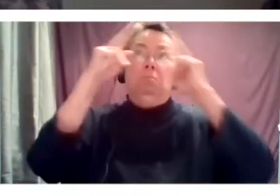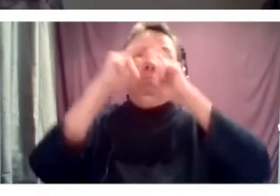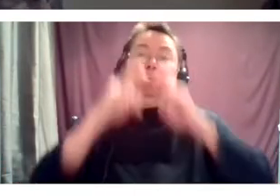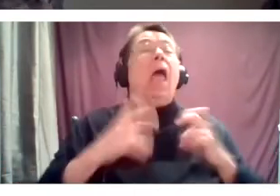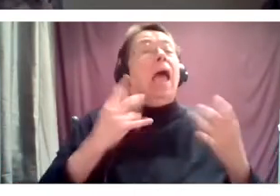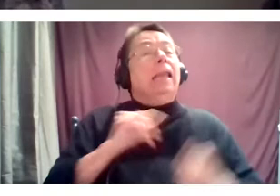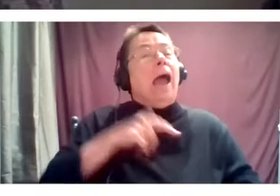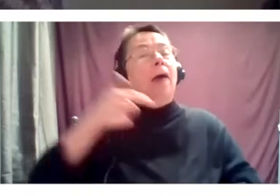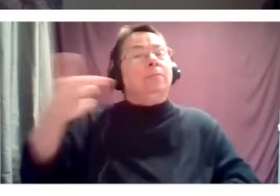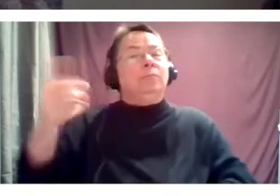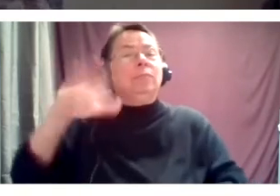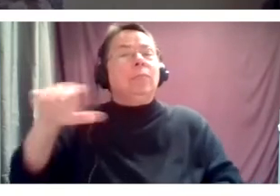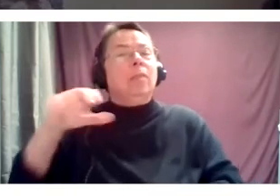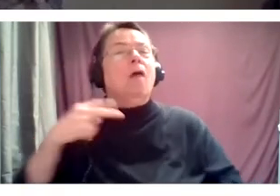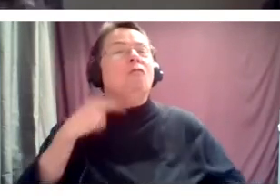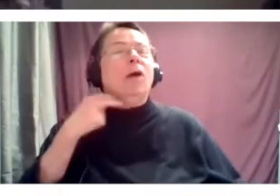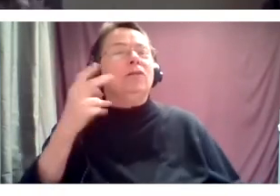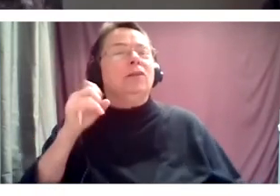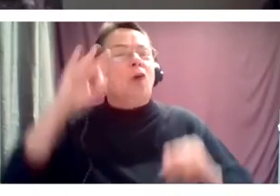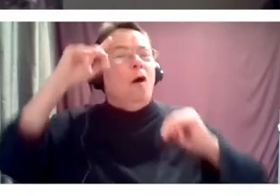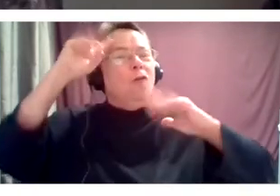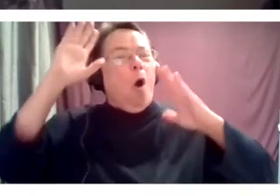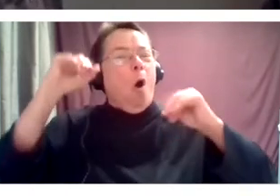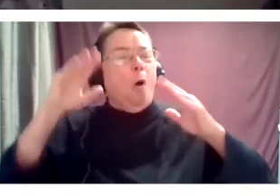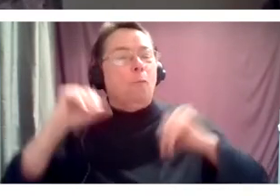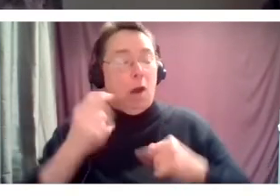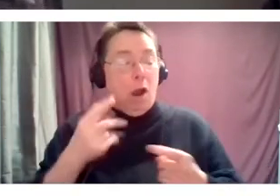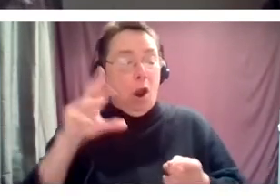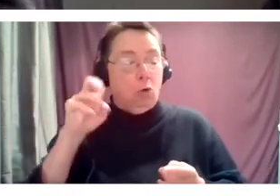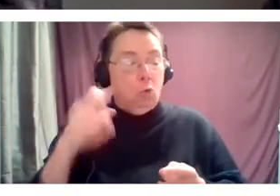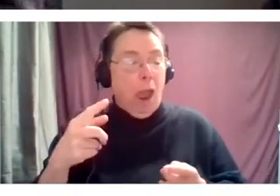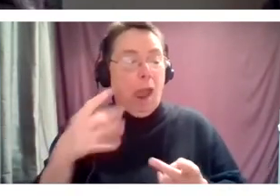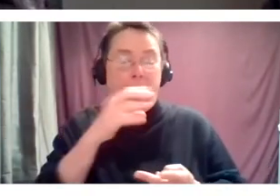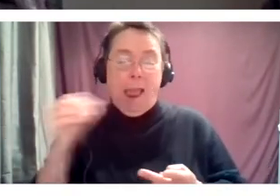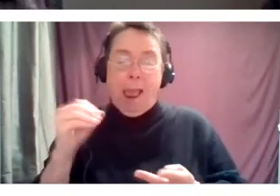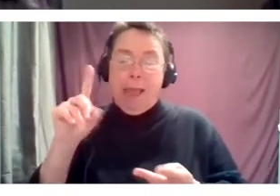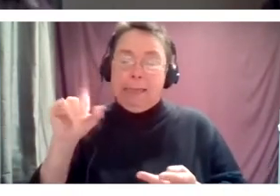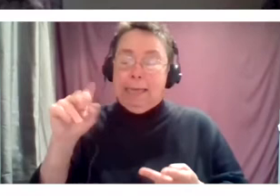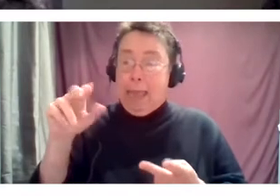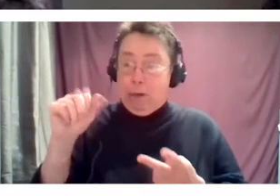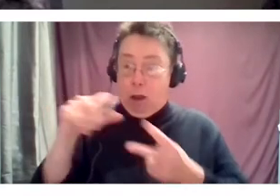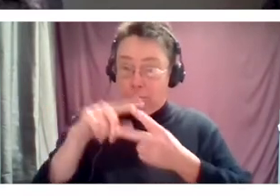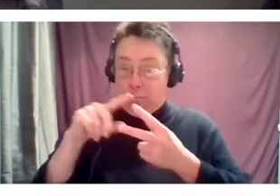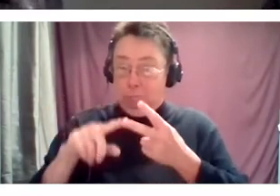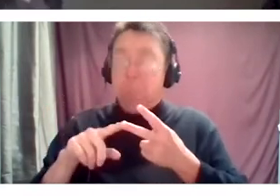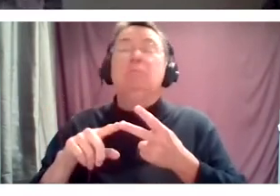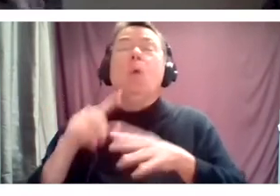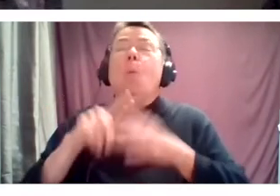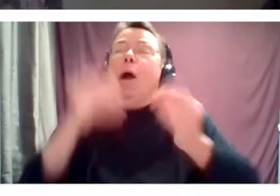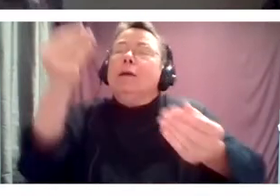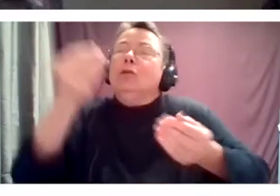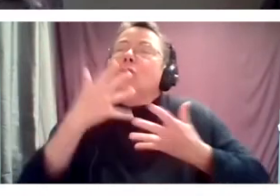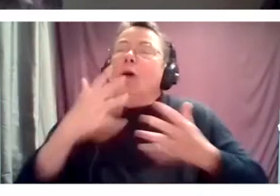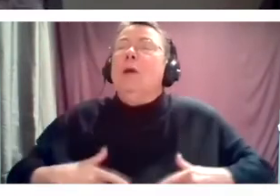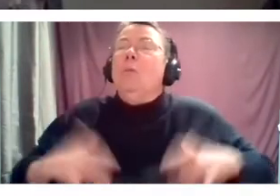colleagues at Voices of Hope. Greg Chastain, president and Dana Siegel, executive artistic director. What can you share about what's happening at Voices of